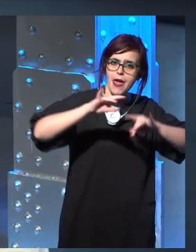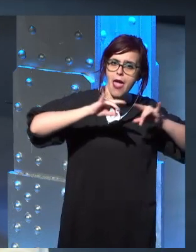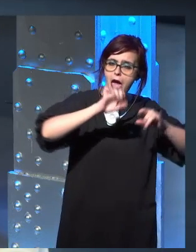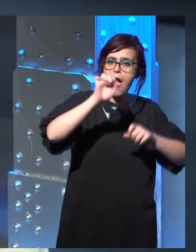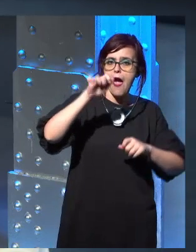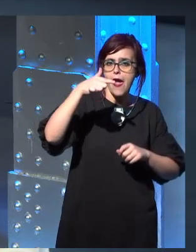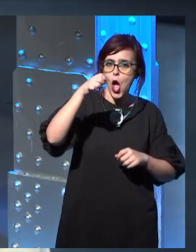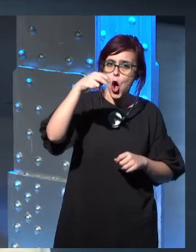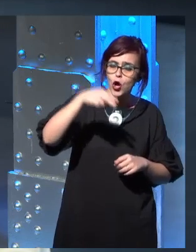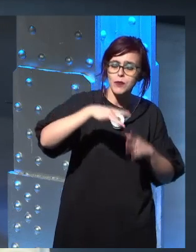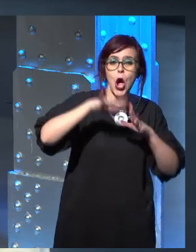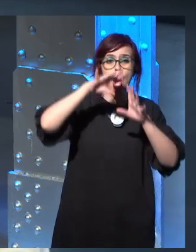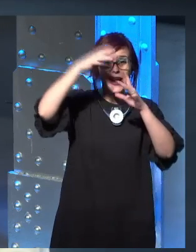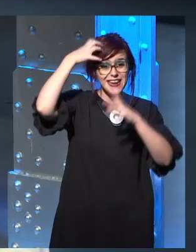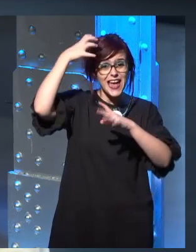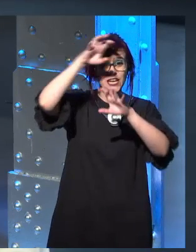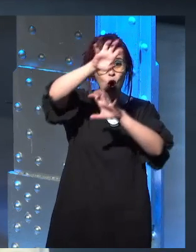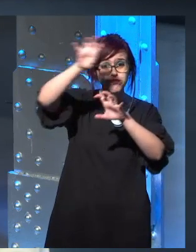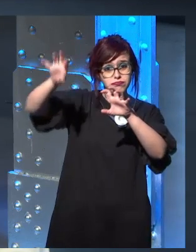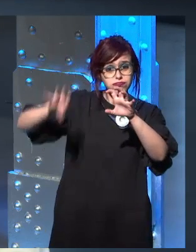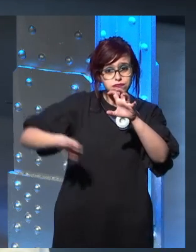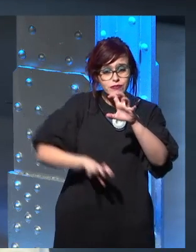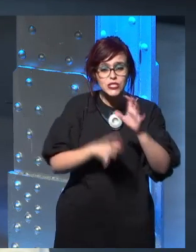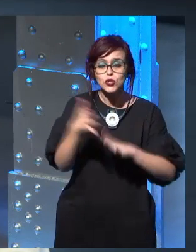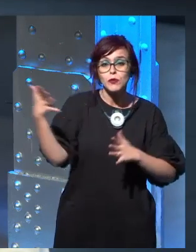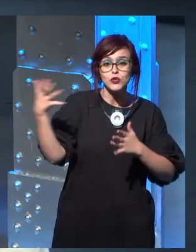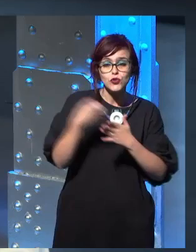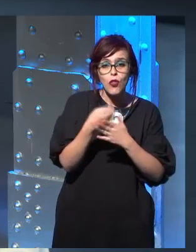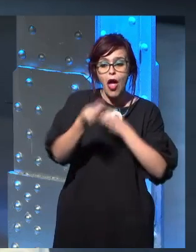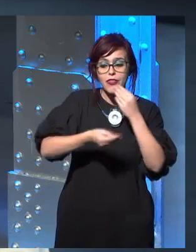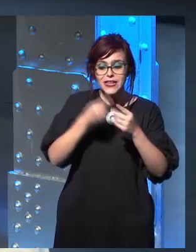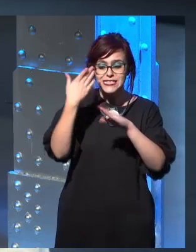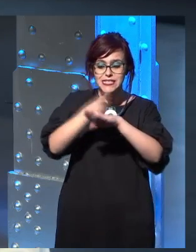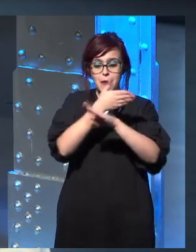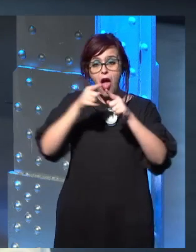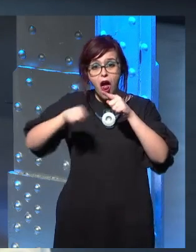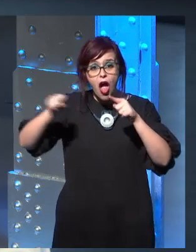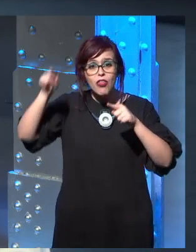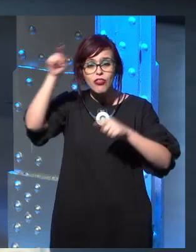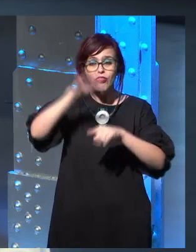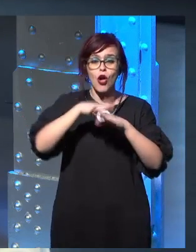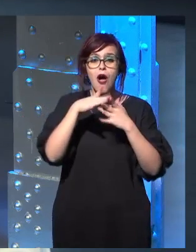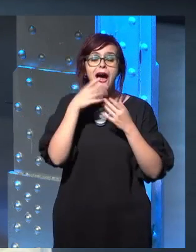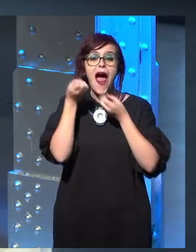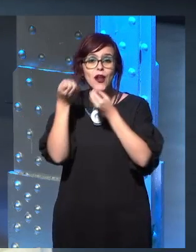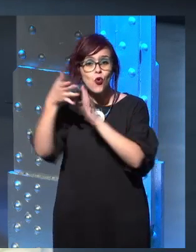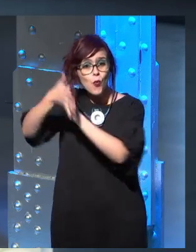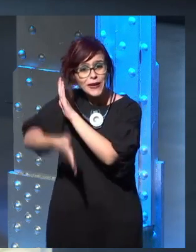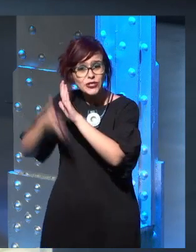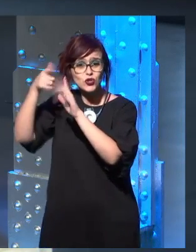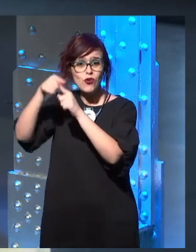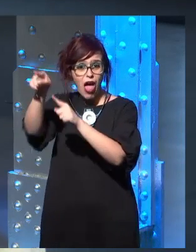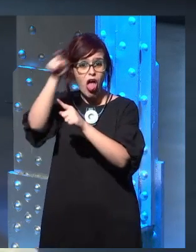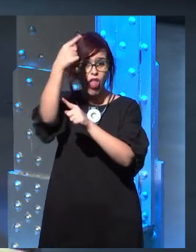players all have to be, they're all separated. It would be difficult, I think. Yeah. Compared to, it's difficult